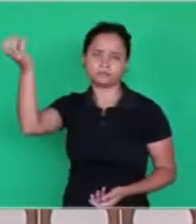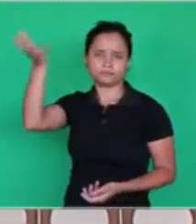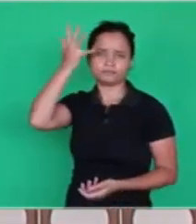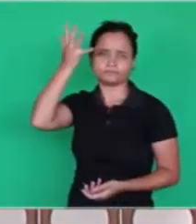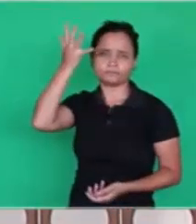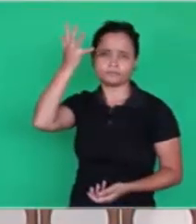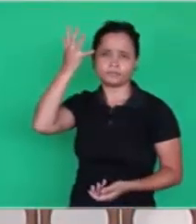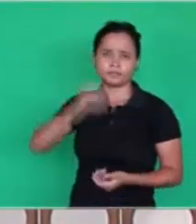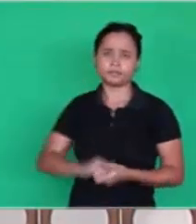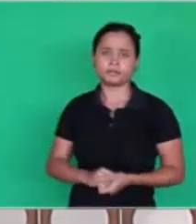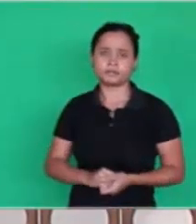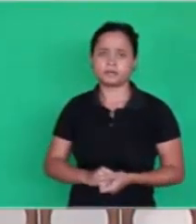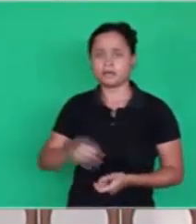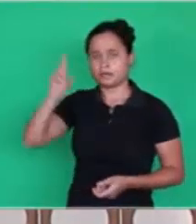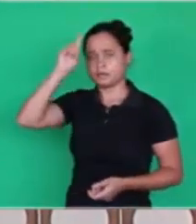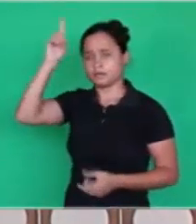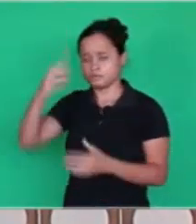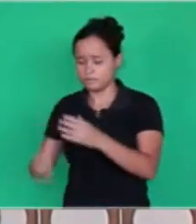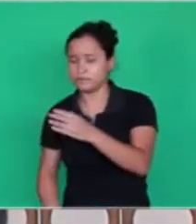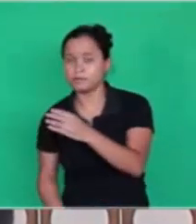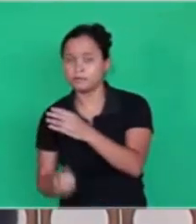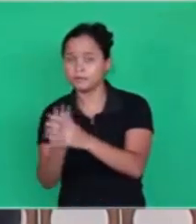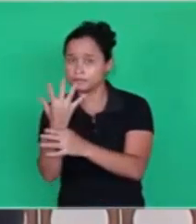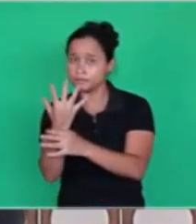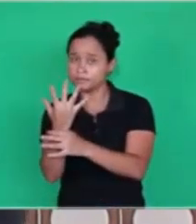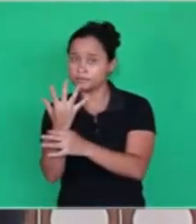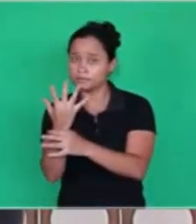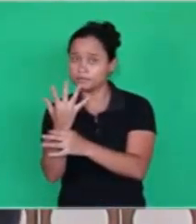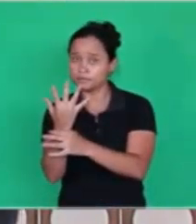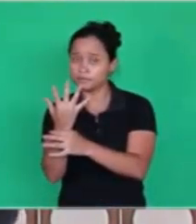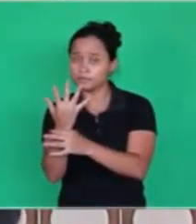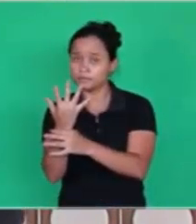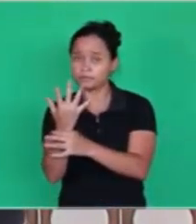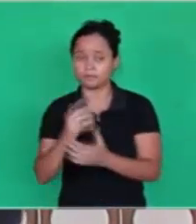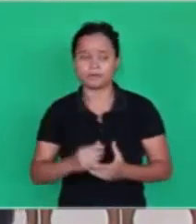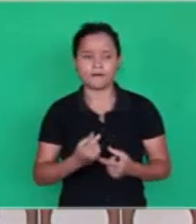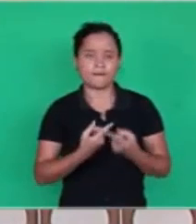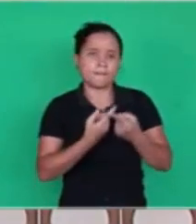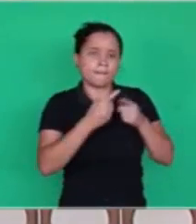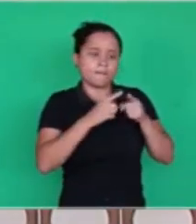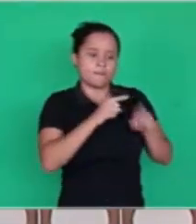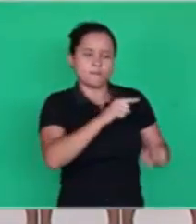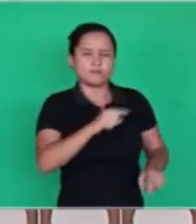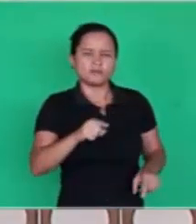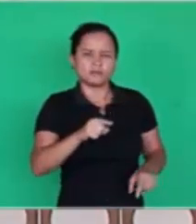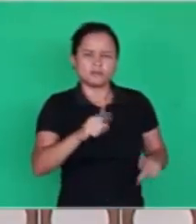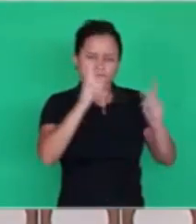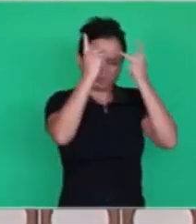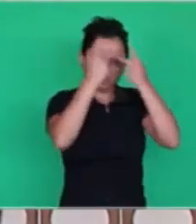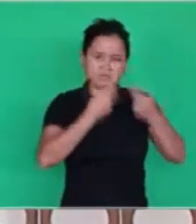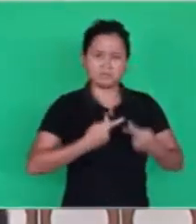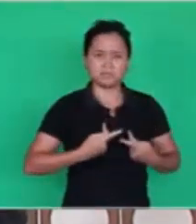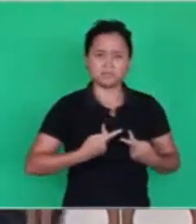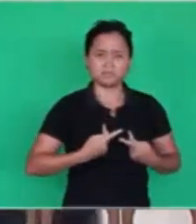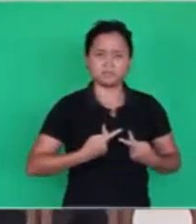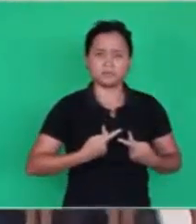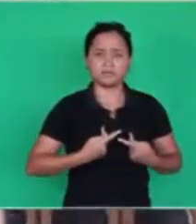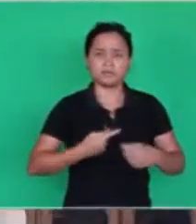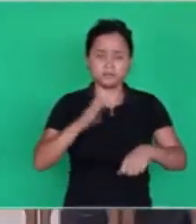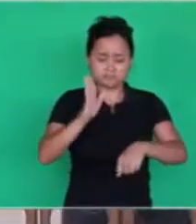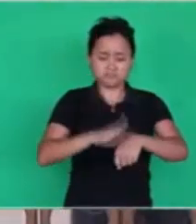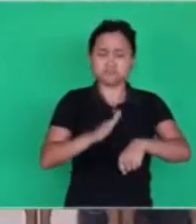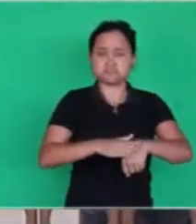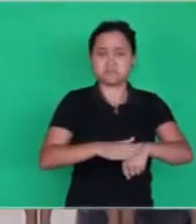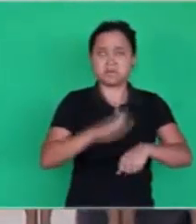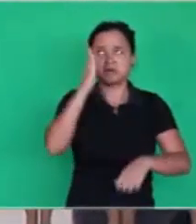God creates, but the world doesn't want revelations. They want themselves to understand a project that comes from eternity.